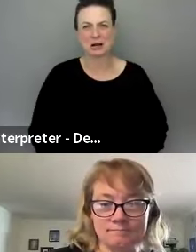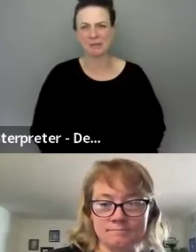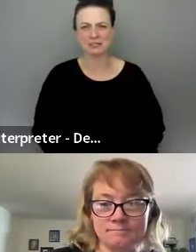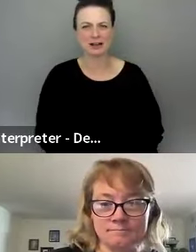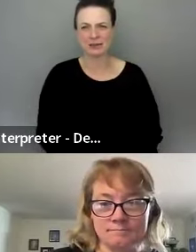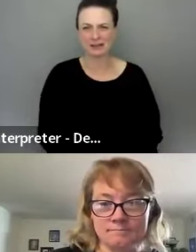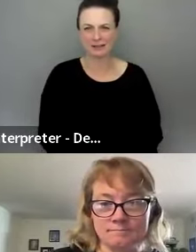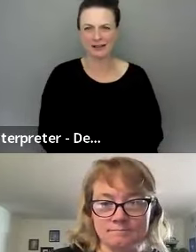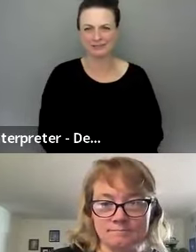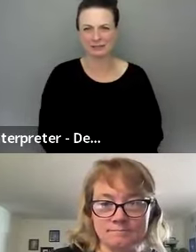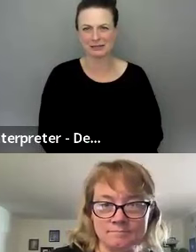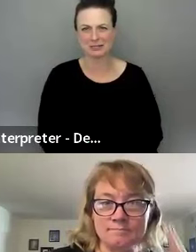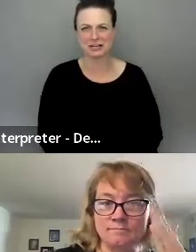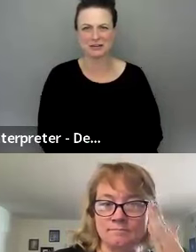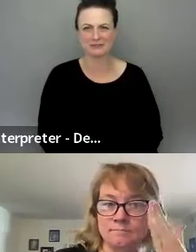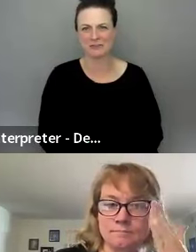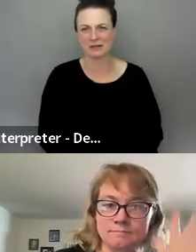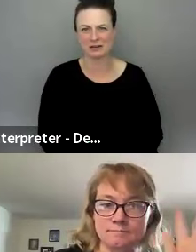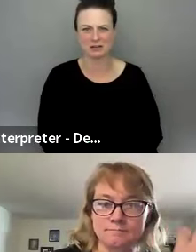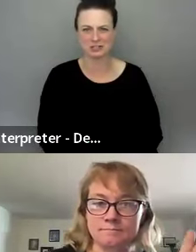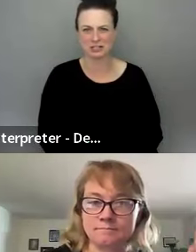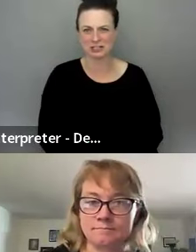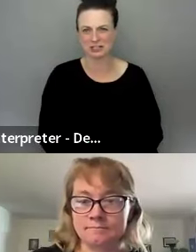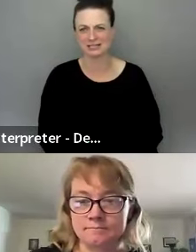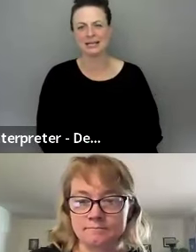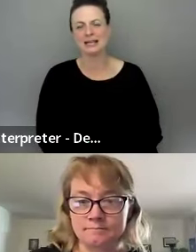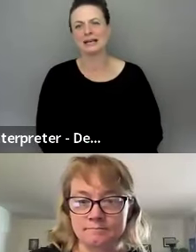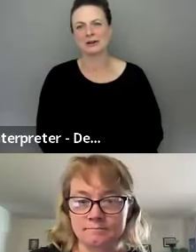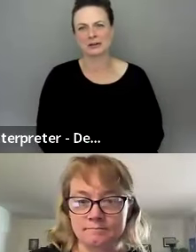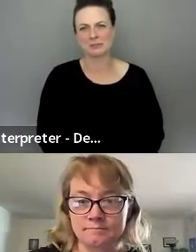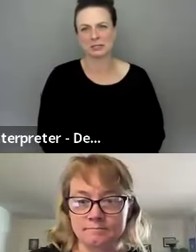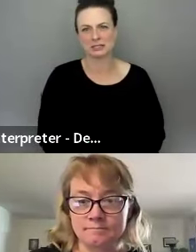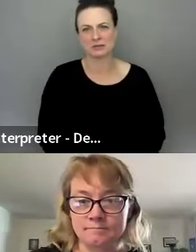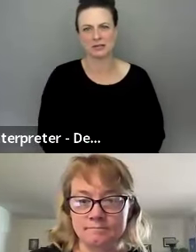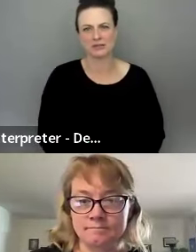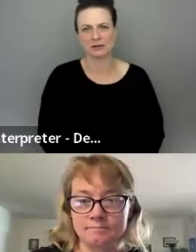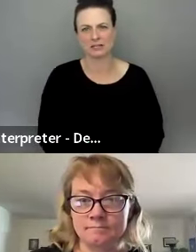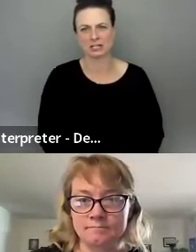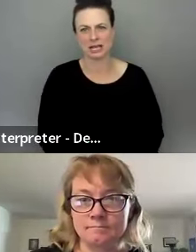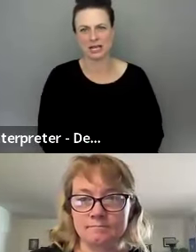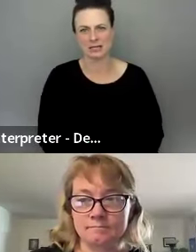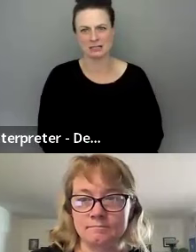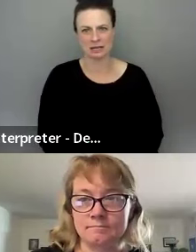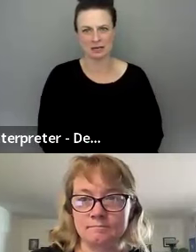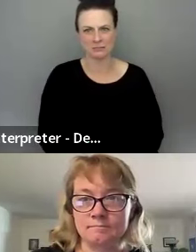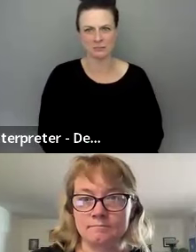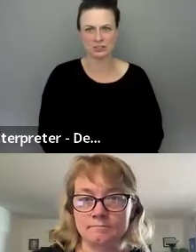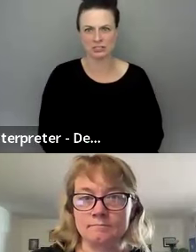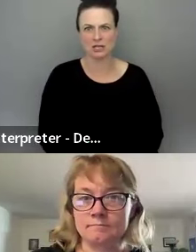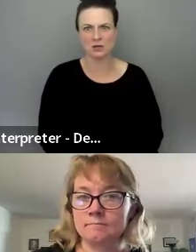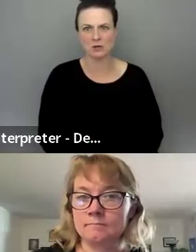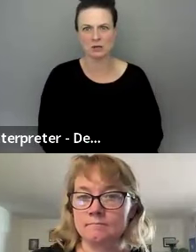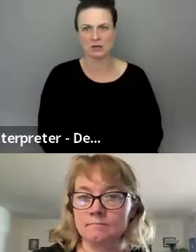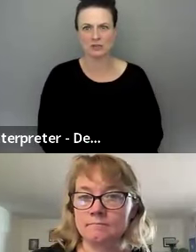We accomplished a lot. We covered a lot. Really appreciate your involvement and all your suggestions and all your inputs. So thank you very much. And, um,